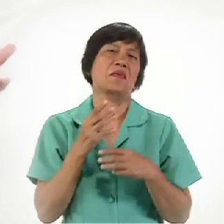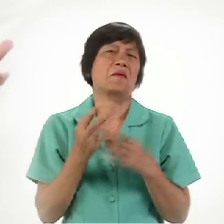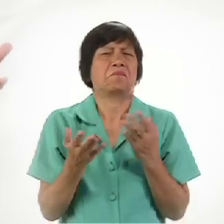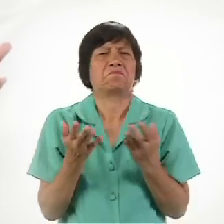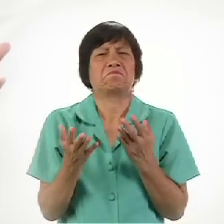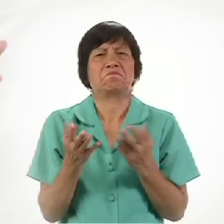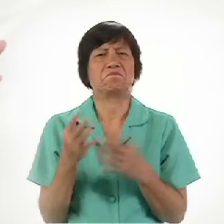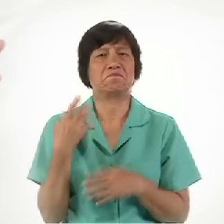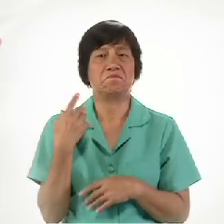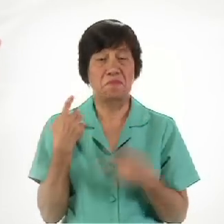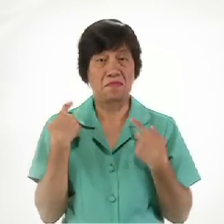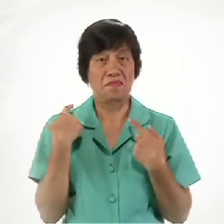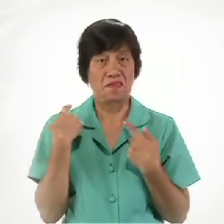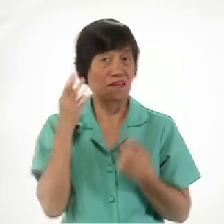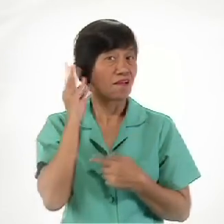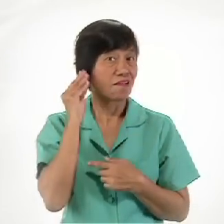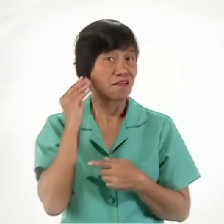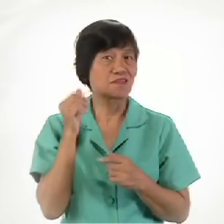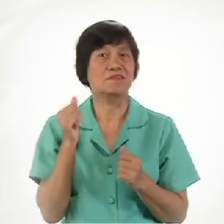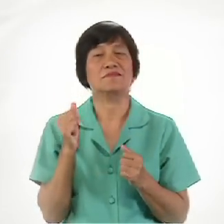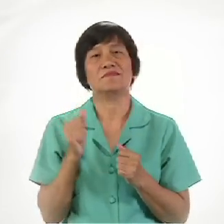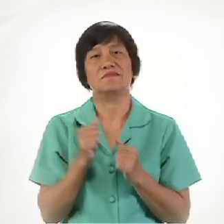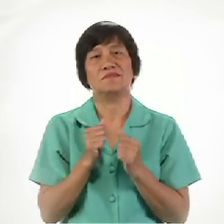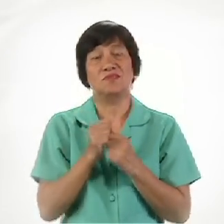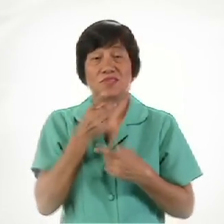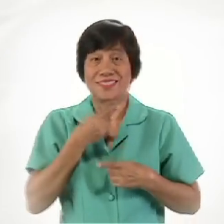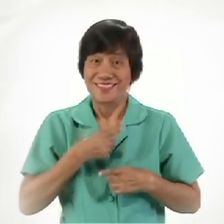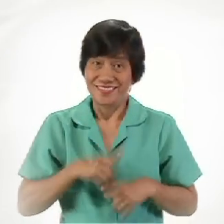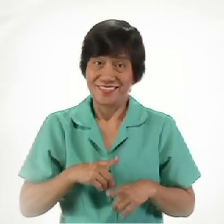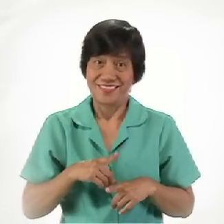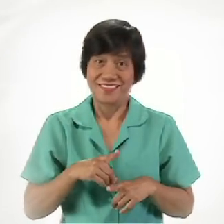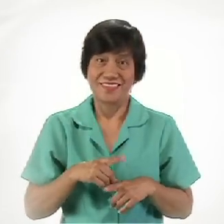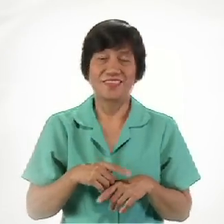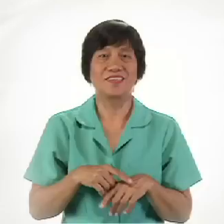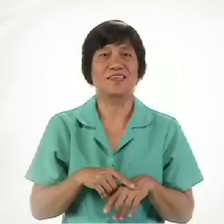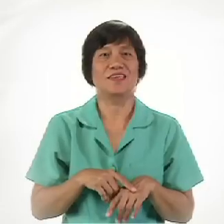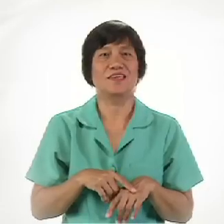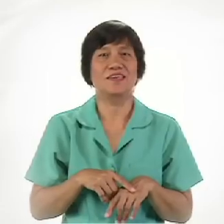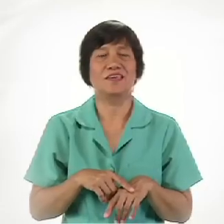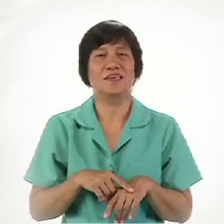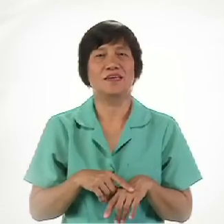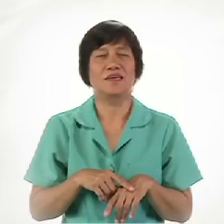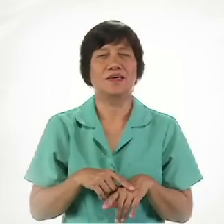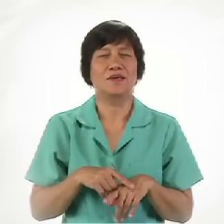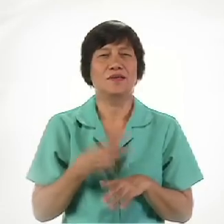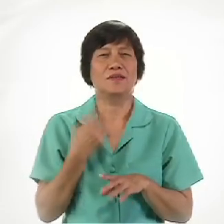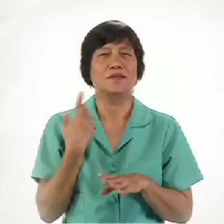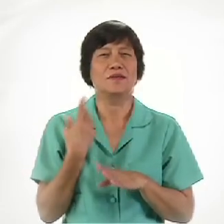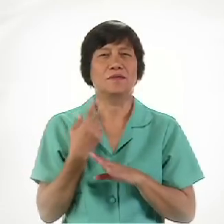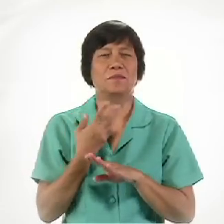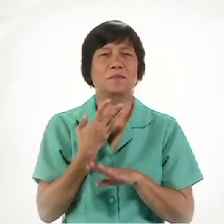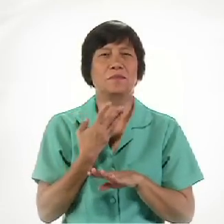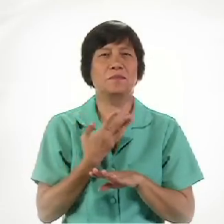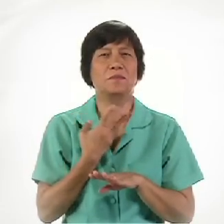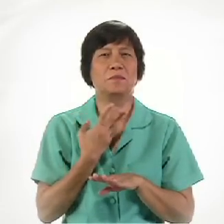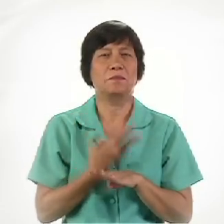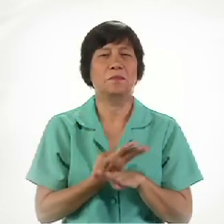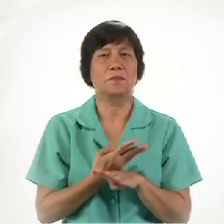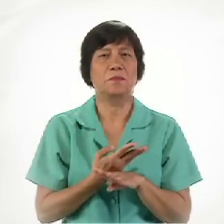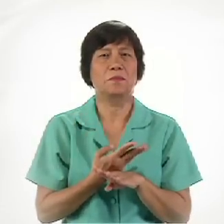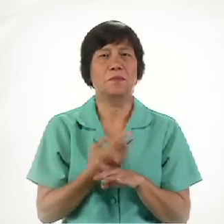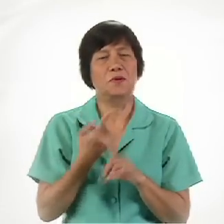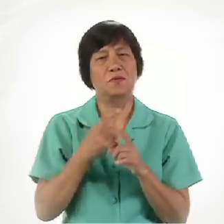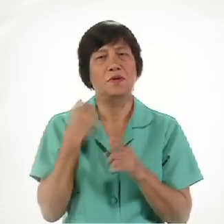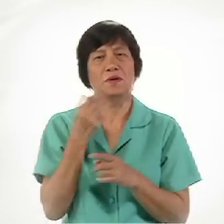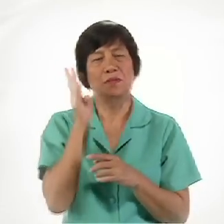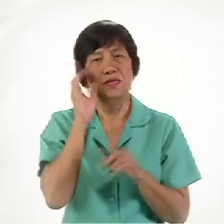we Have heard With distress The no From our Brother or sister We still have Something to do